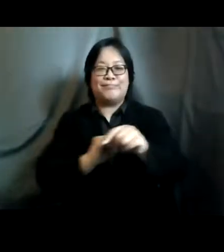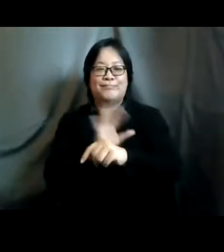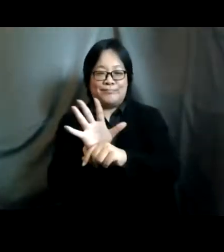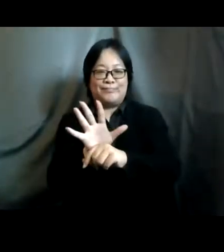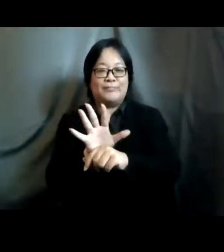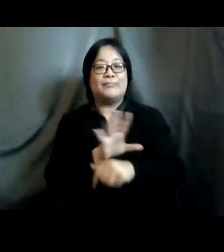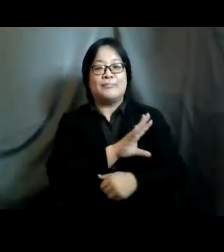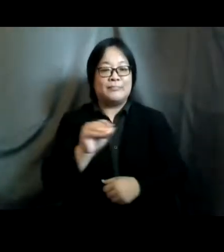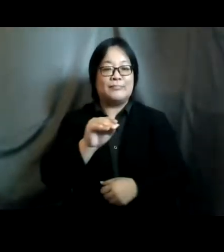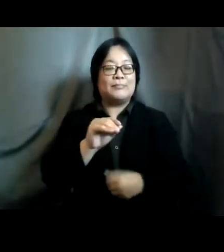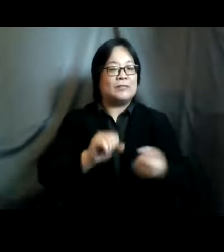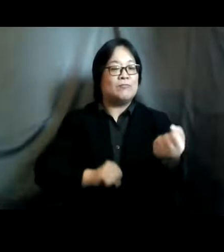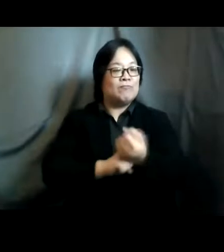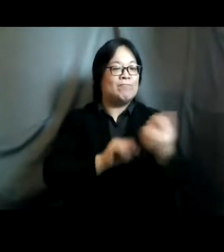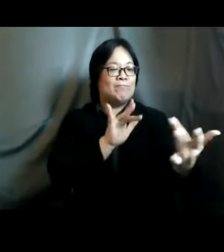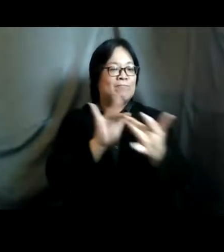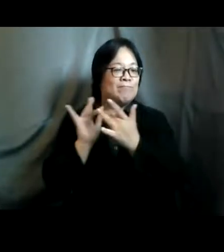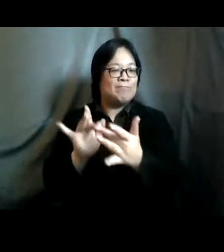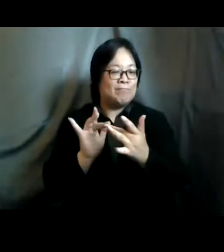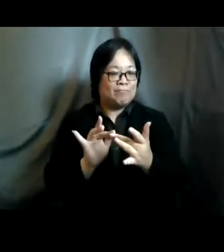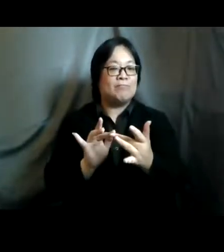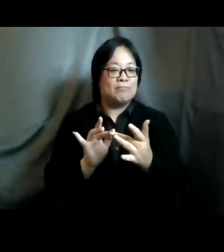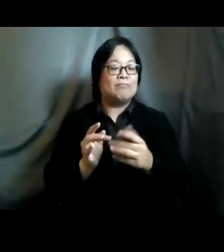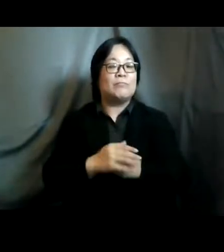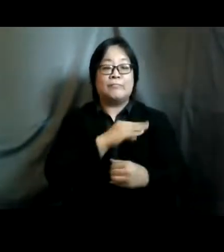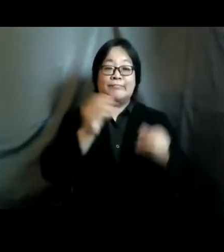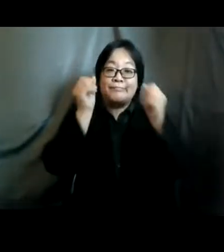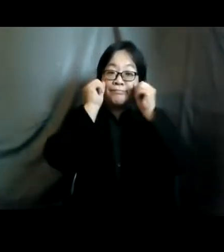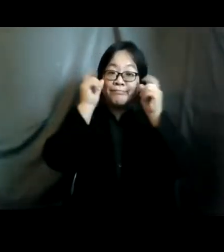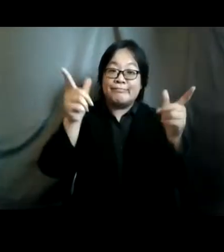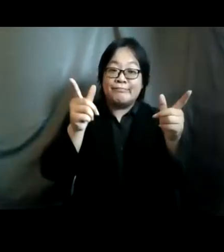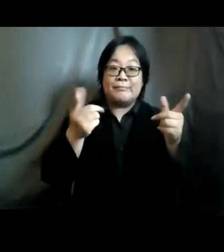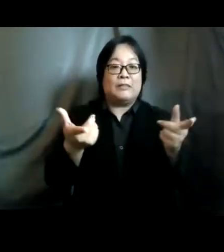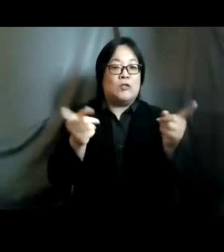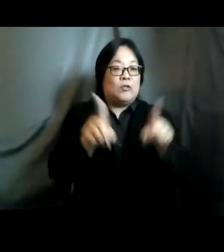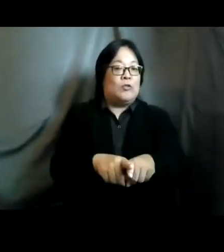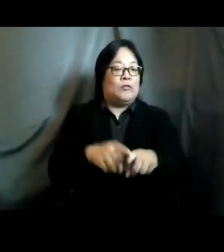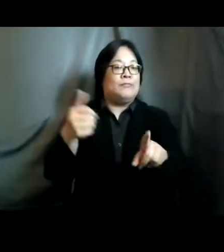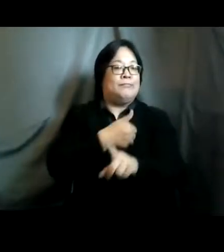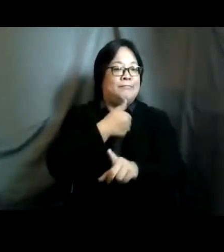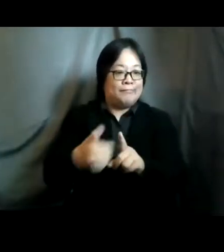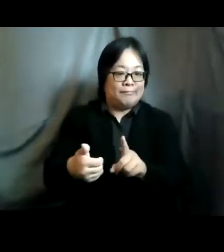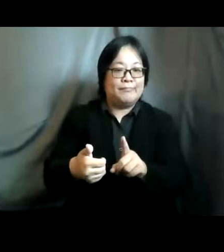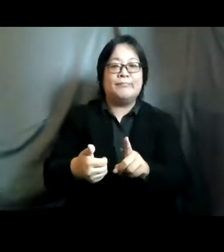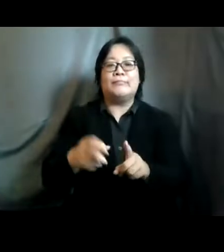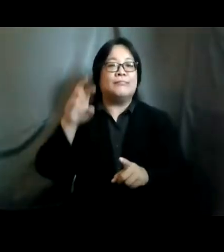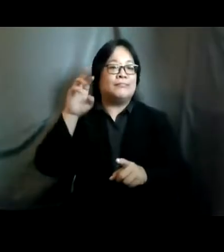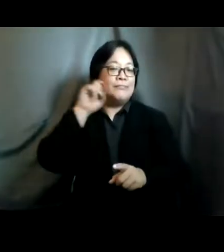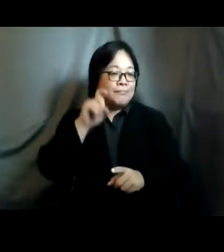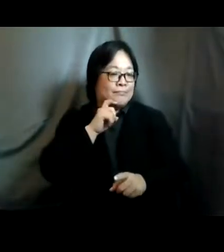strong advocacy and awareness about increased violence against women as well as sexual and reproductive health rights